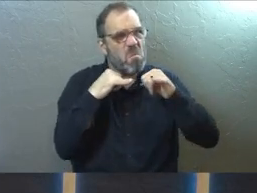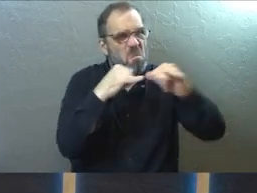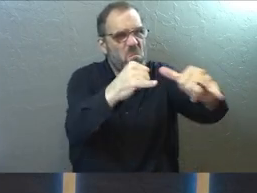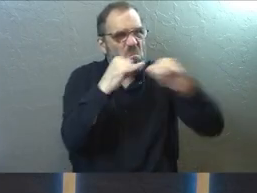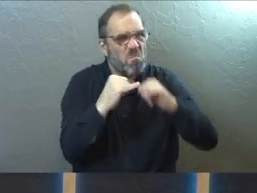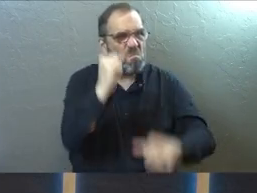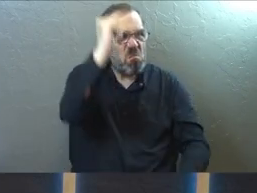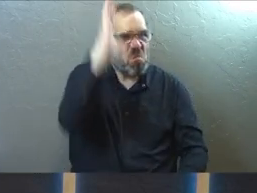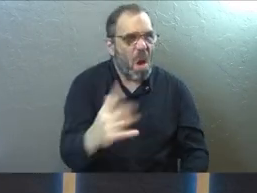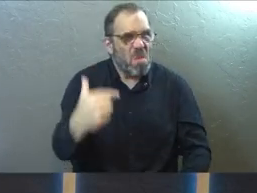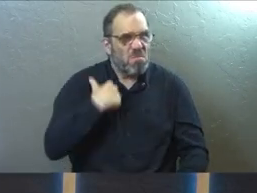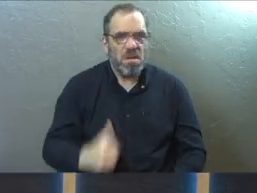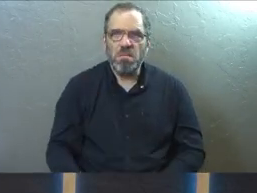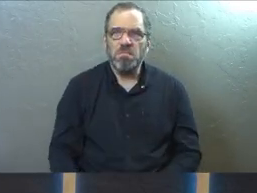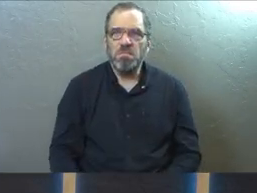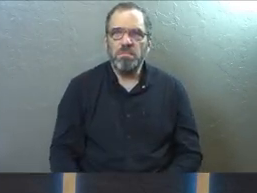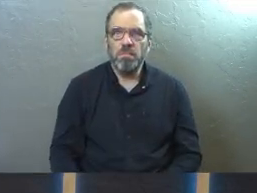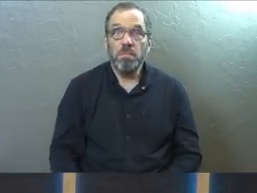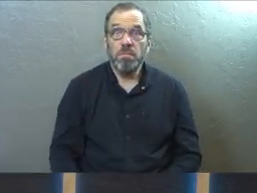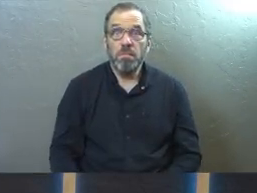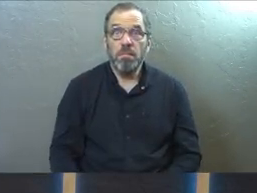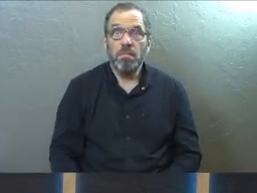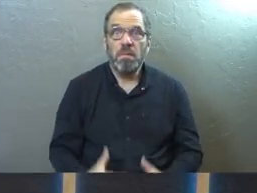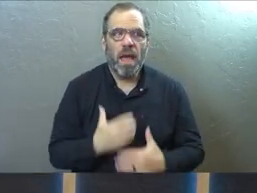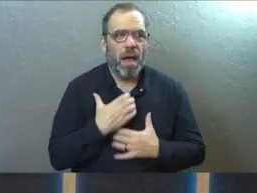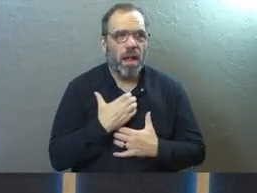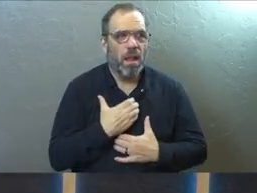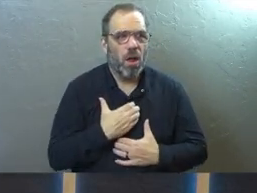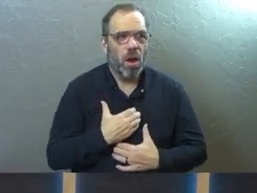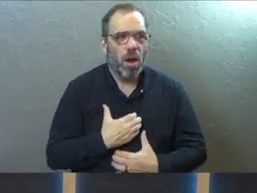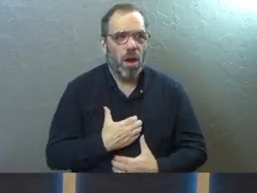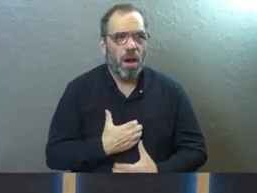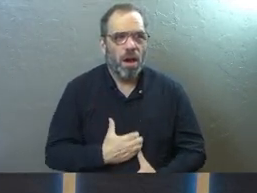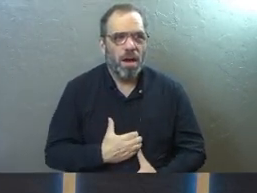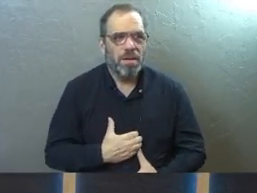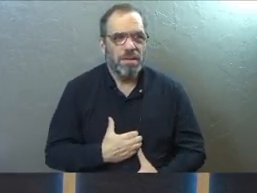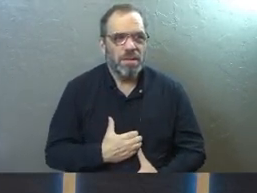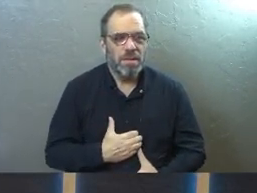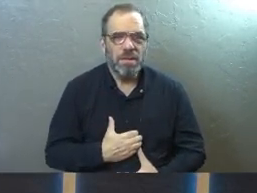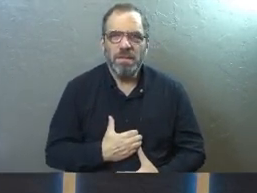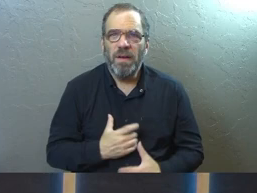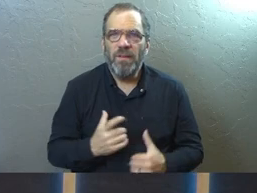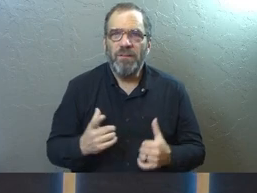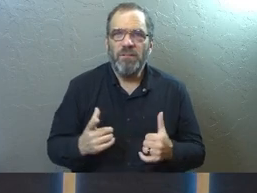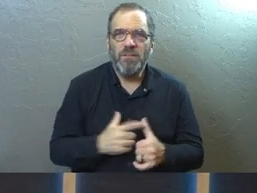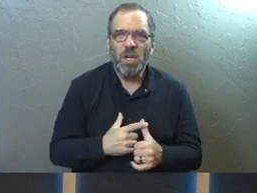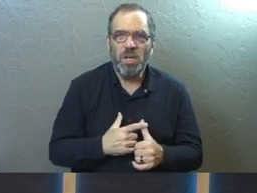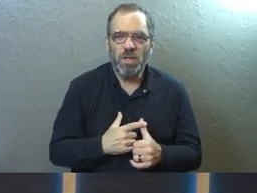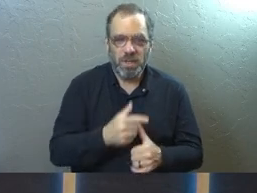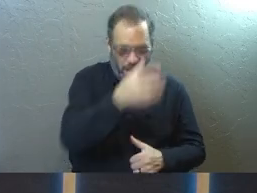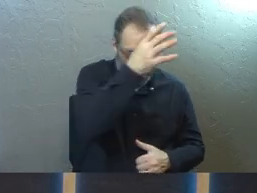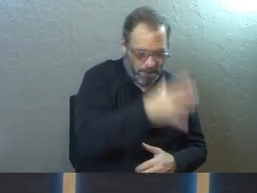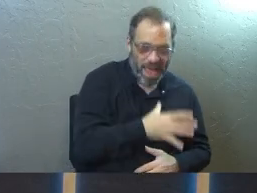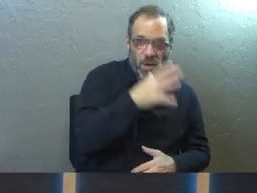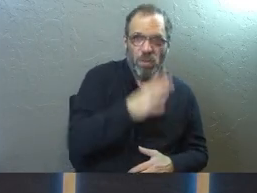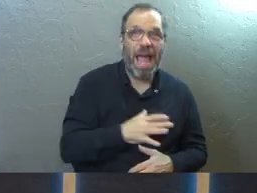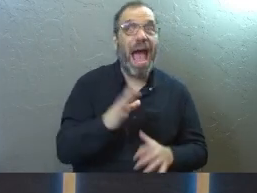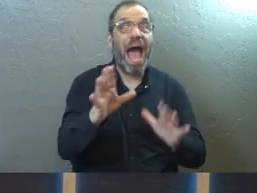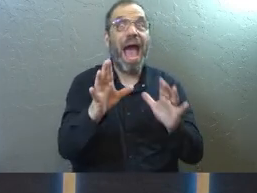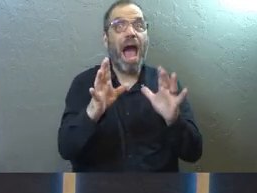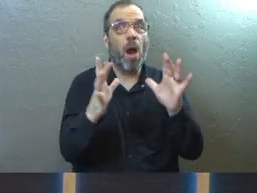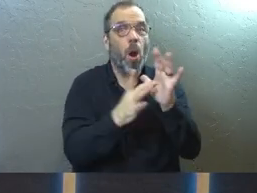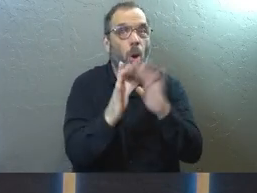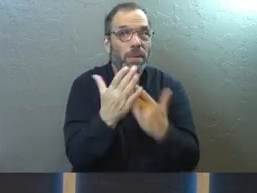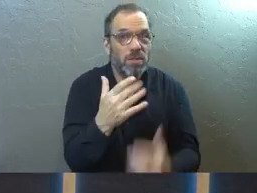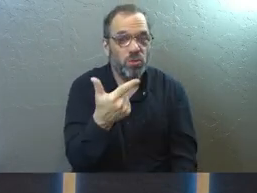the most high. That longing, he brings it to the first man and the first woman. So go to Genesis